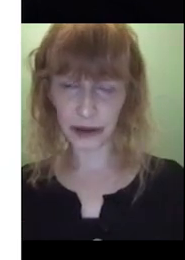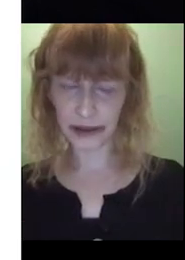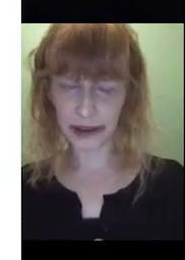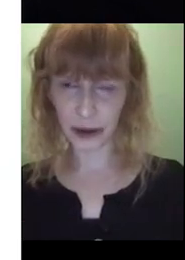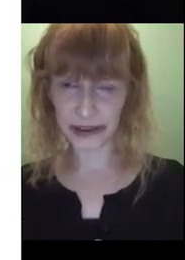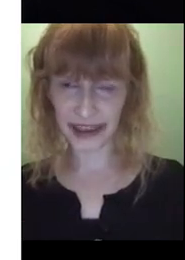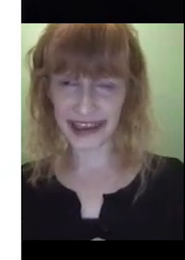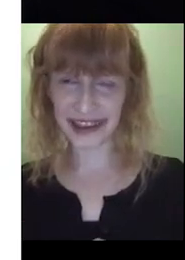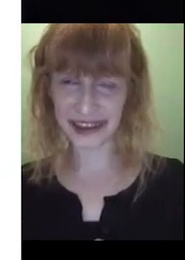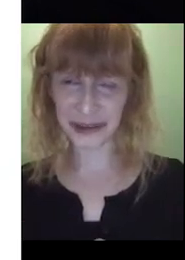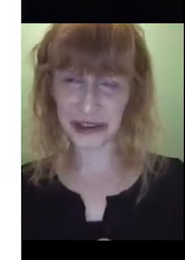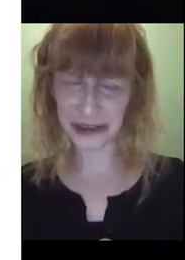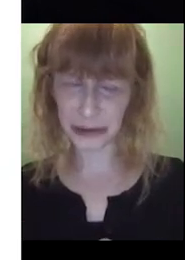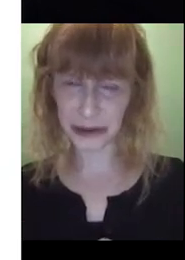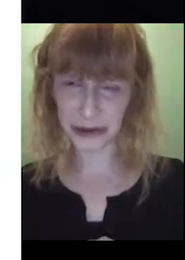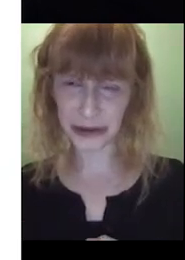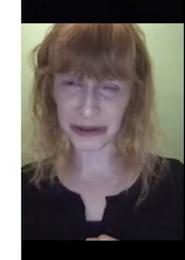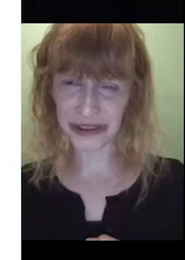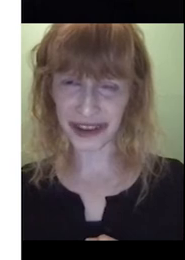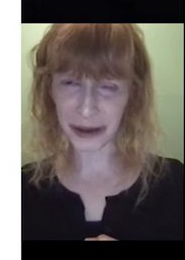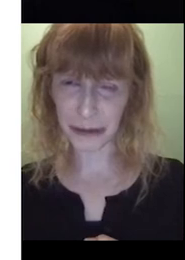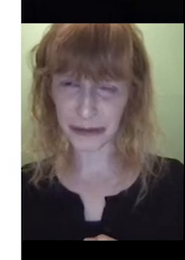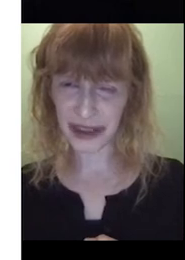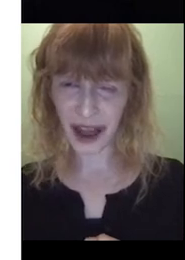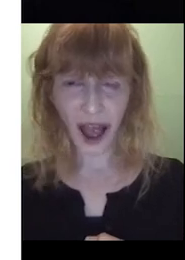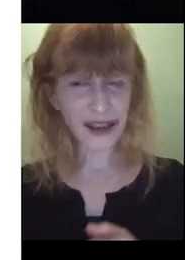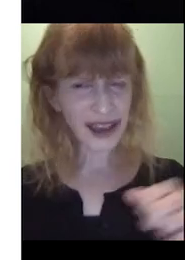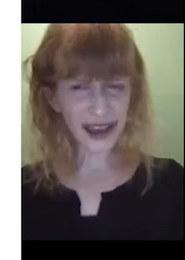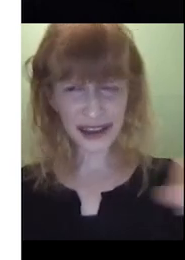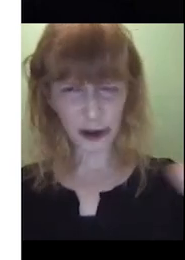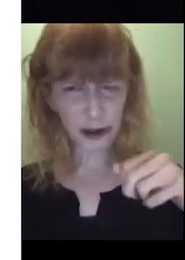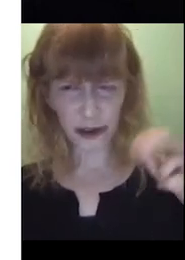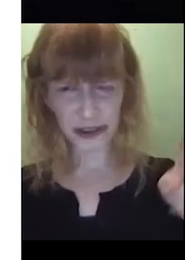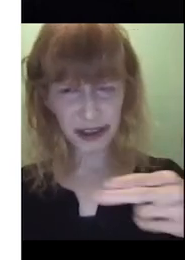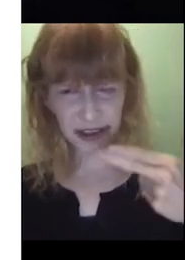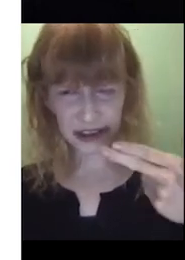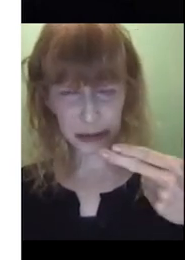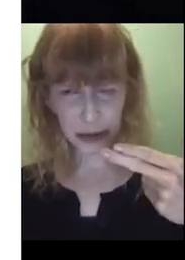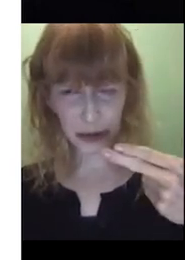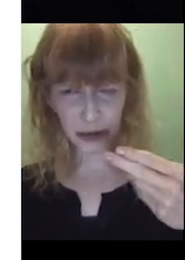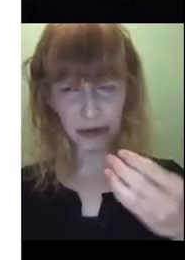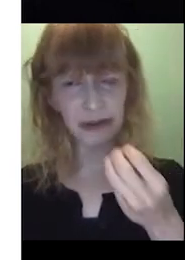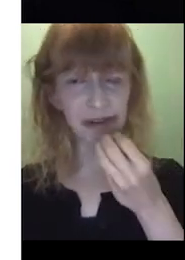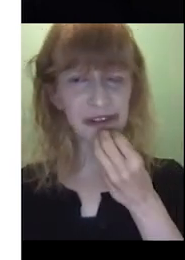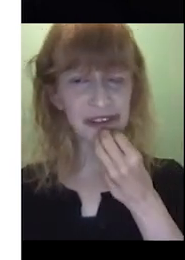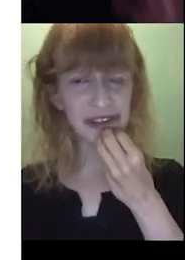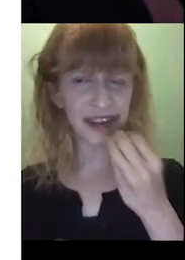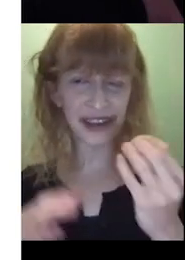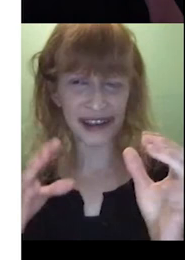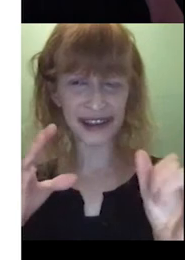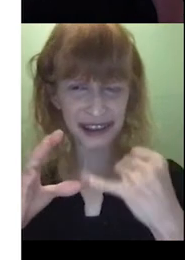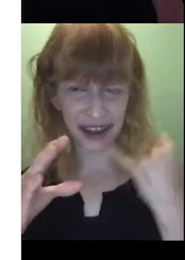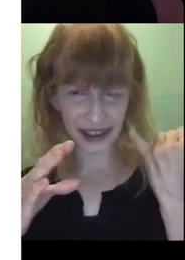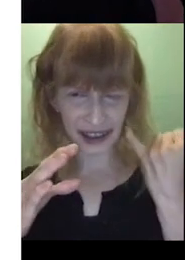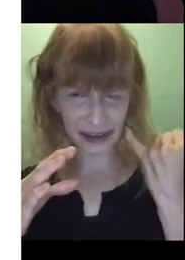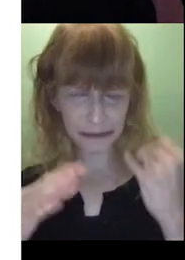And one thing I was saying this week to my daughter was, um, and he's not using a spoon to